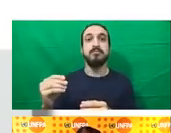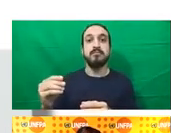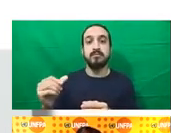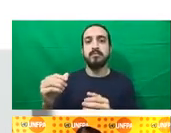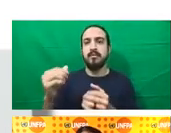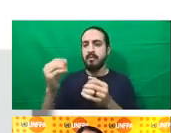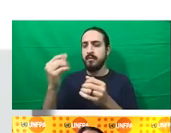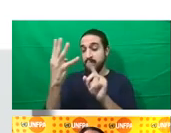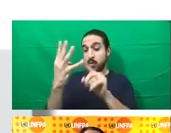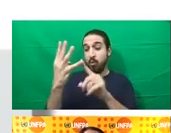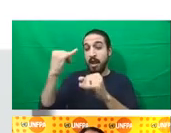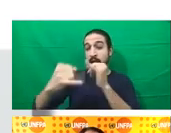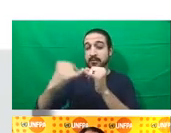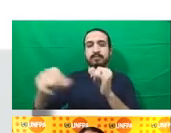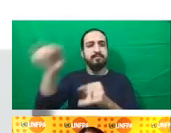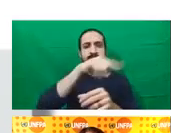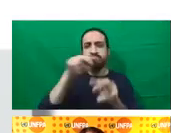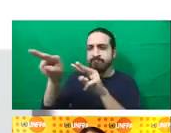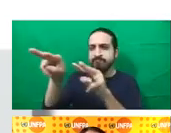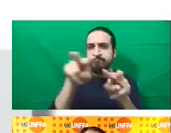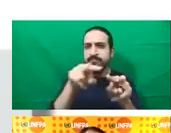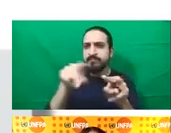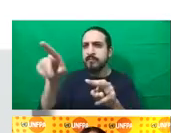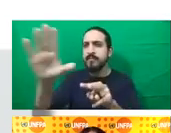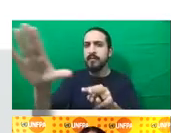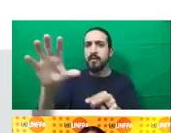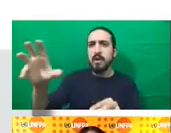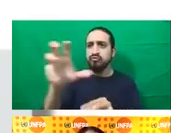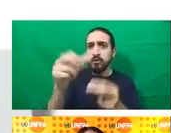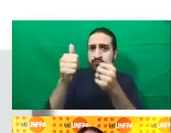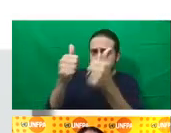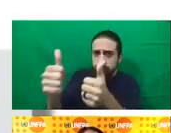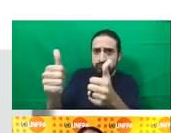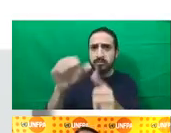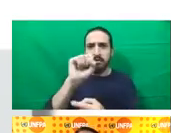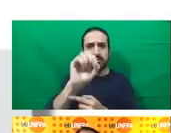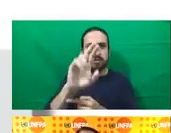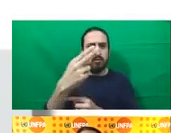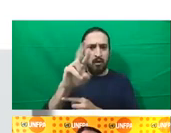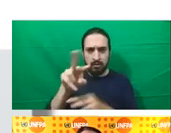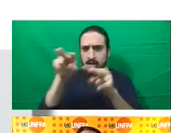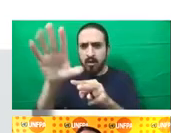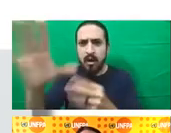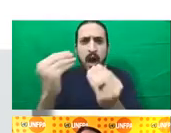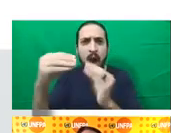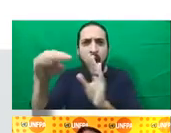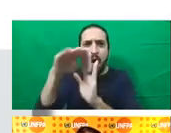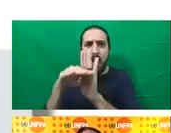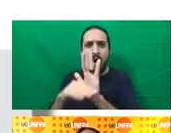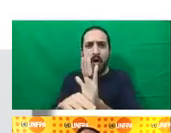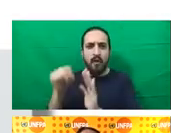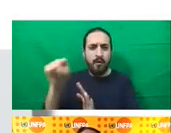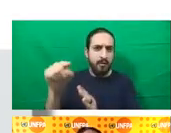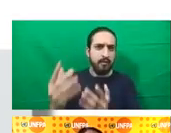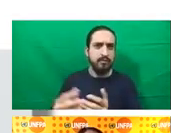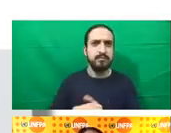specific country and what are the opportunity for solution. And so I'm going to hand over to Divya for another set of